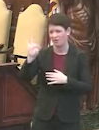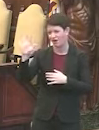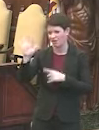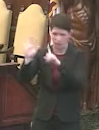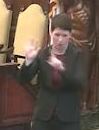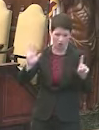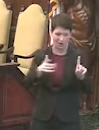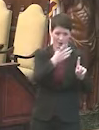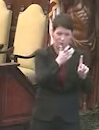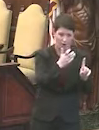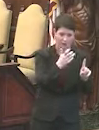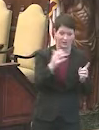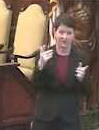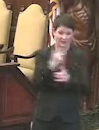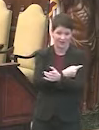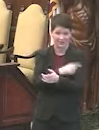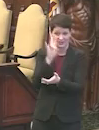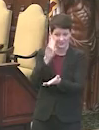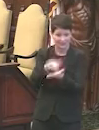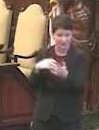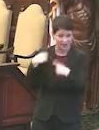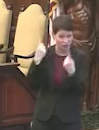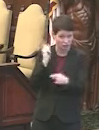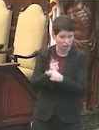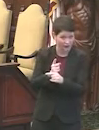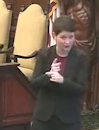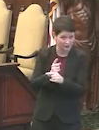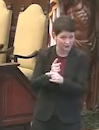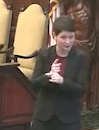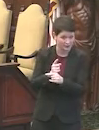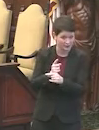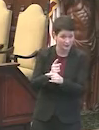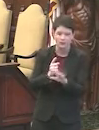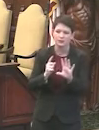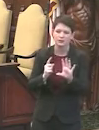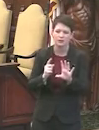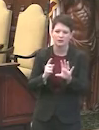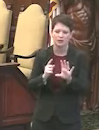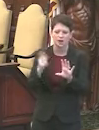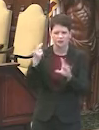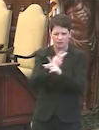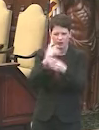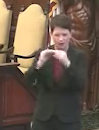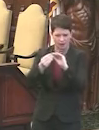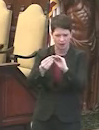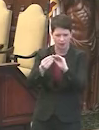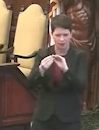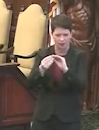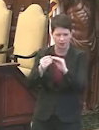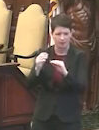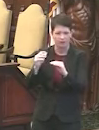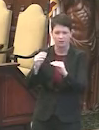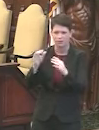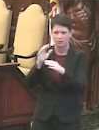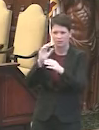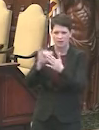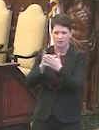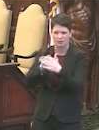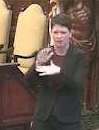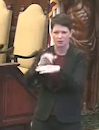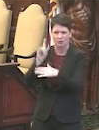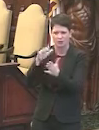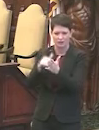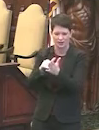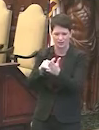they've vaccinated 7,000 or they called 100,000? Uh,